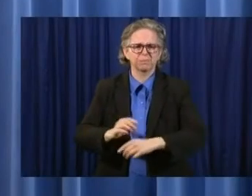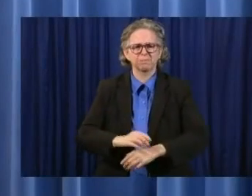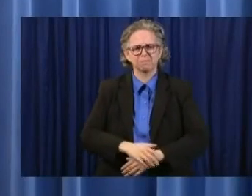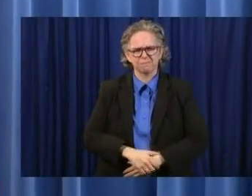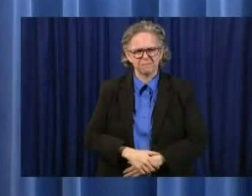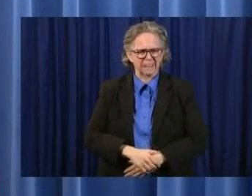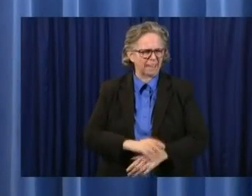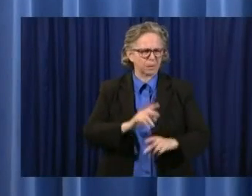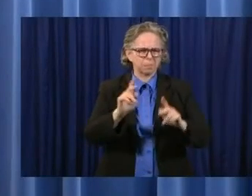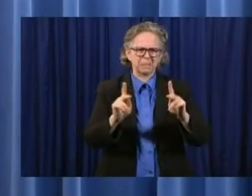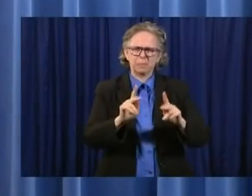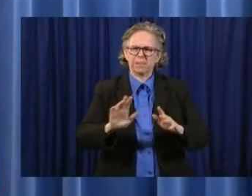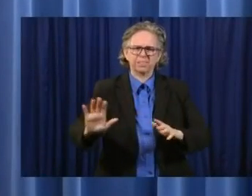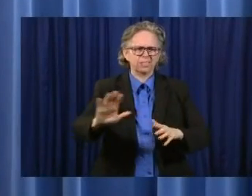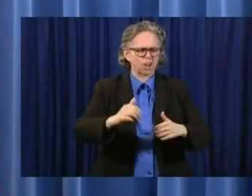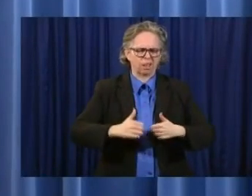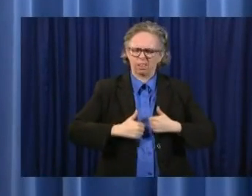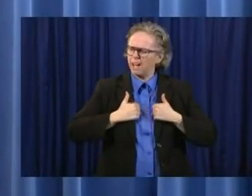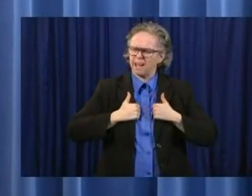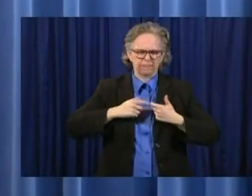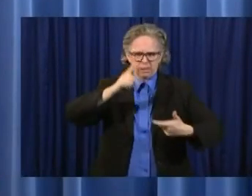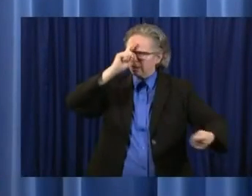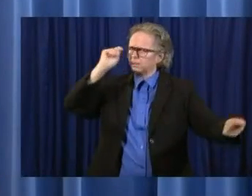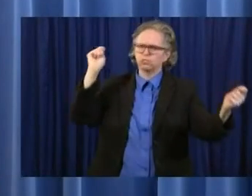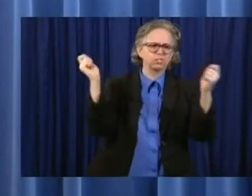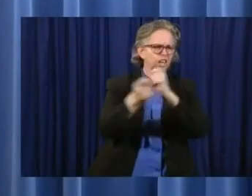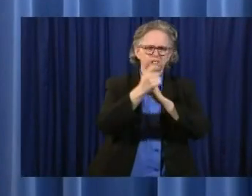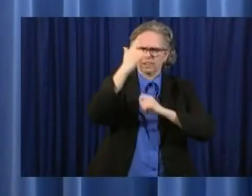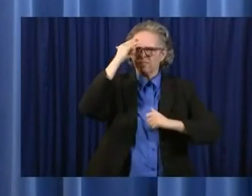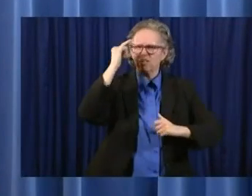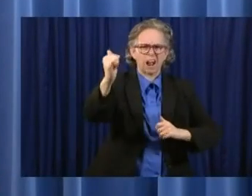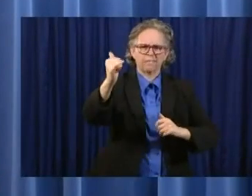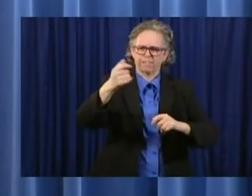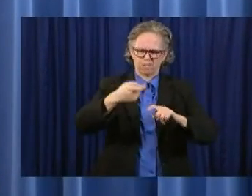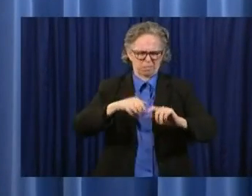on that very tragic day.